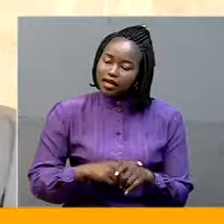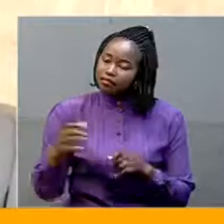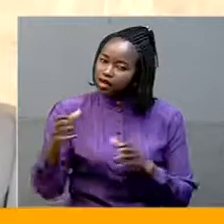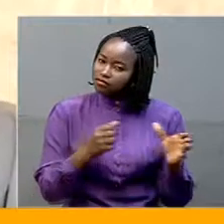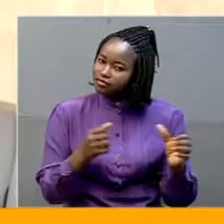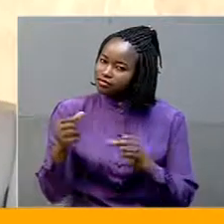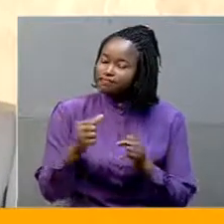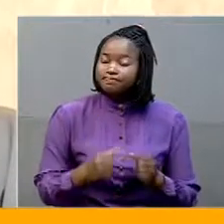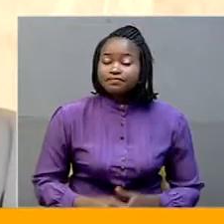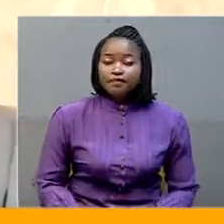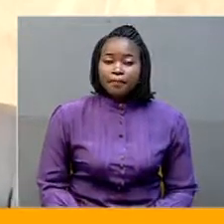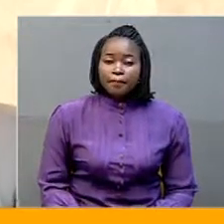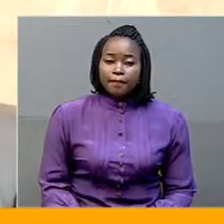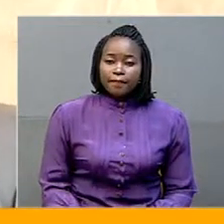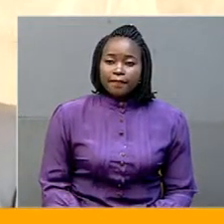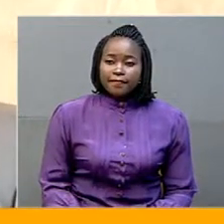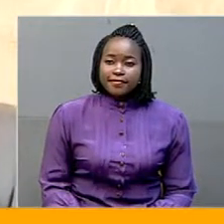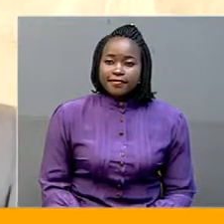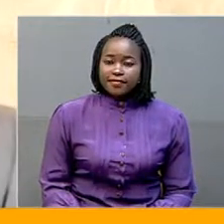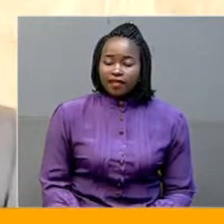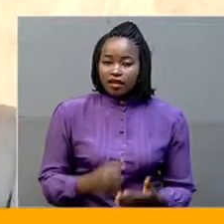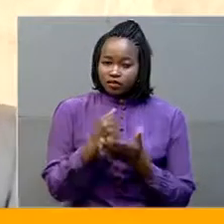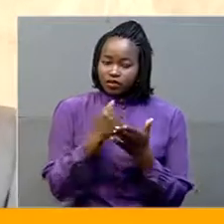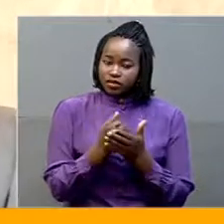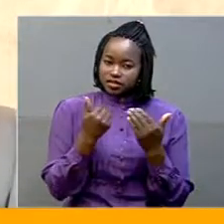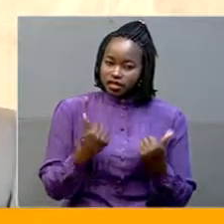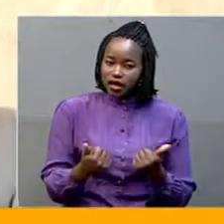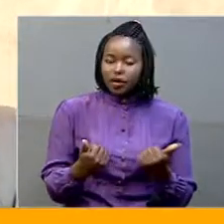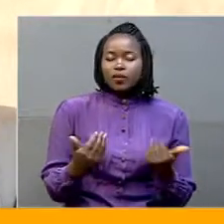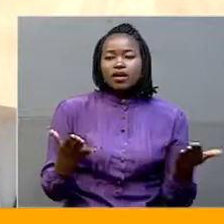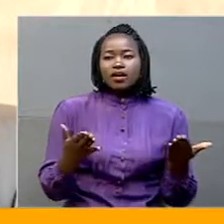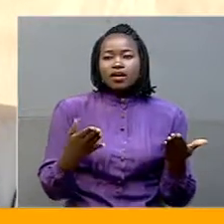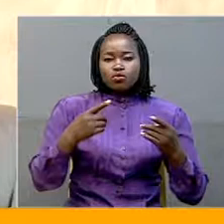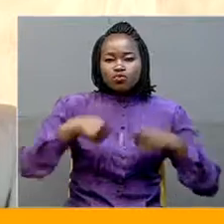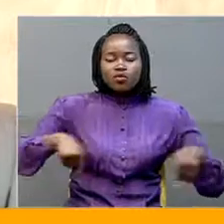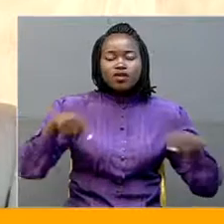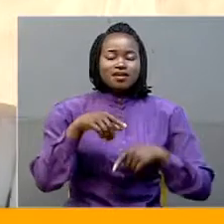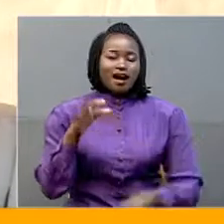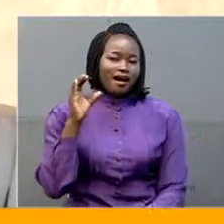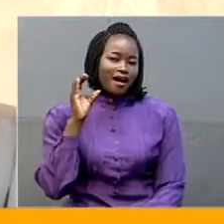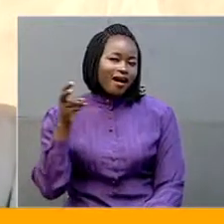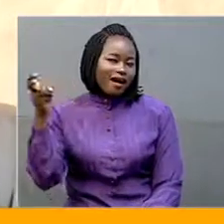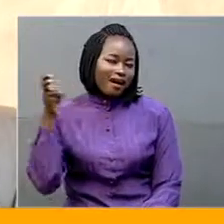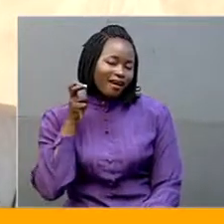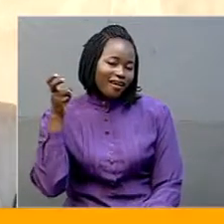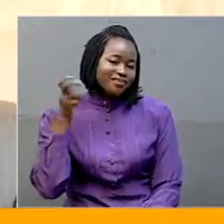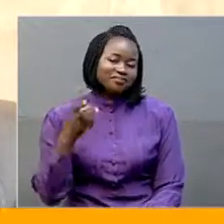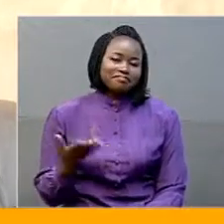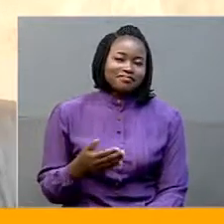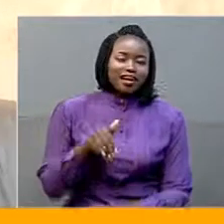Because now, we are able to be heard by the authorities within the district.